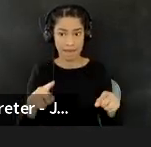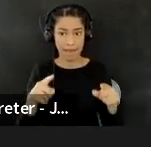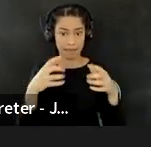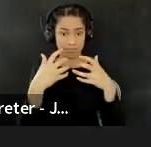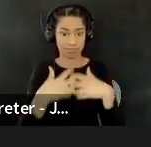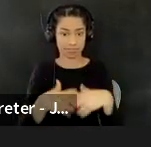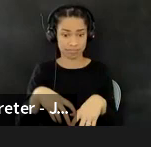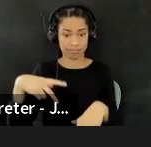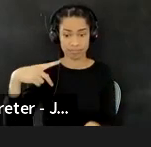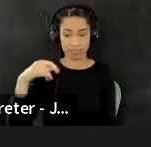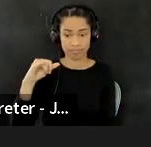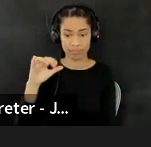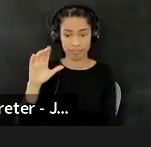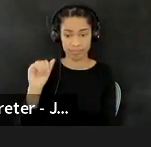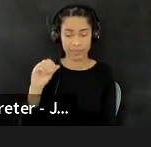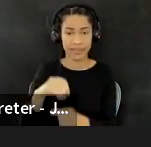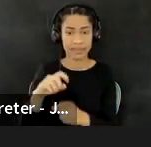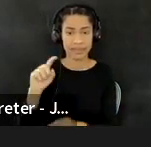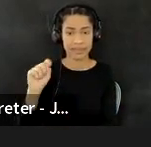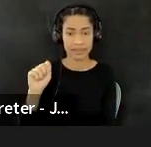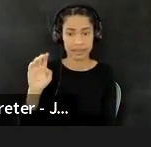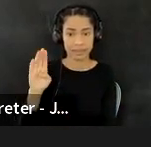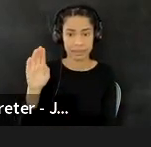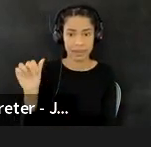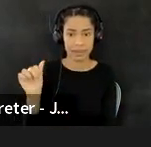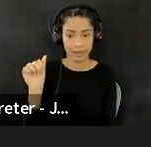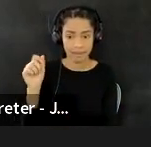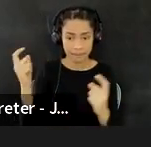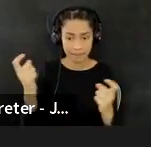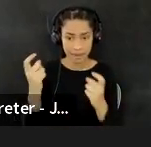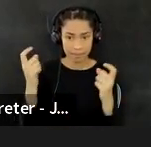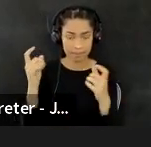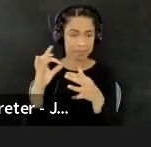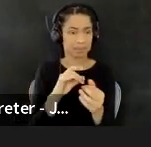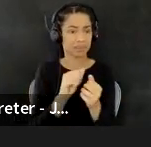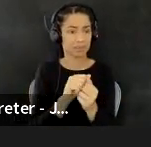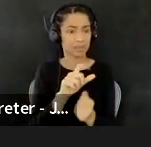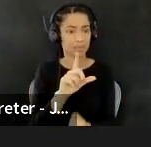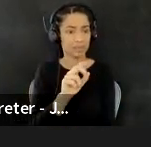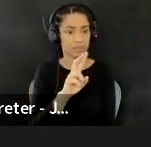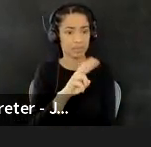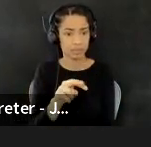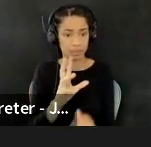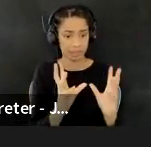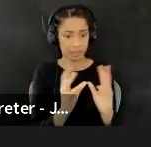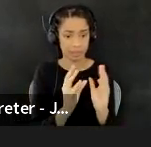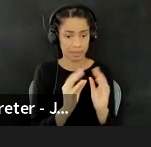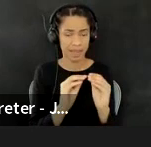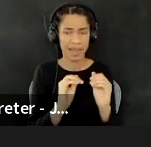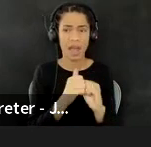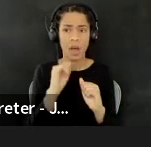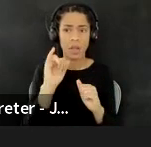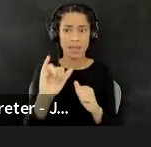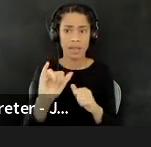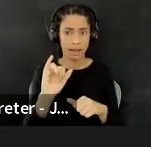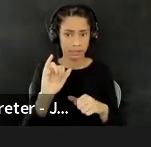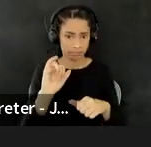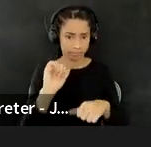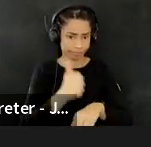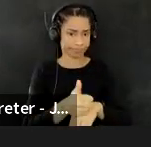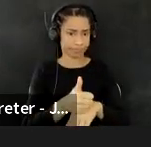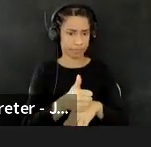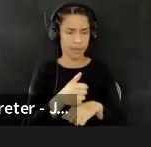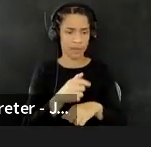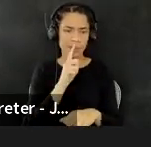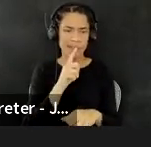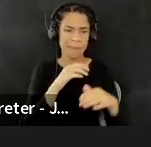Pika's TVA festival that was in conjunction with SINEPA's 2022 convening, the way that that evening of performance was curated was